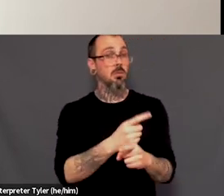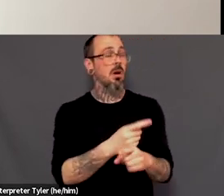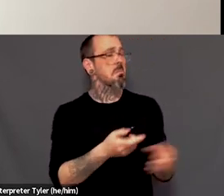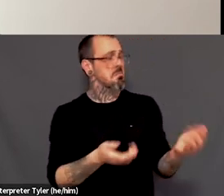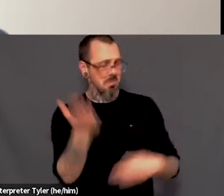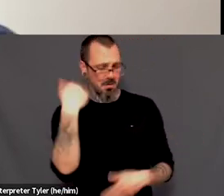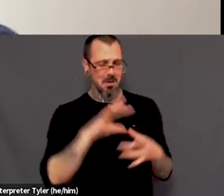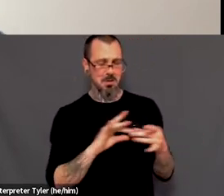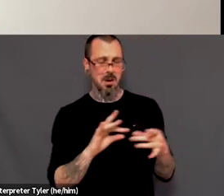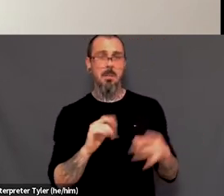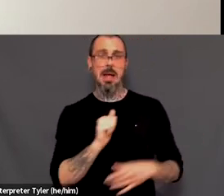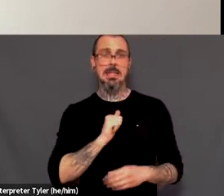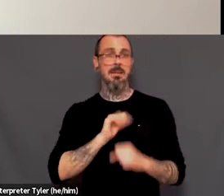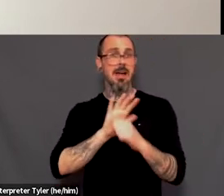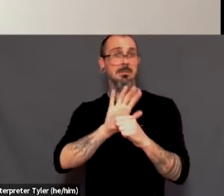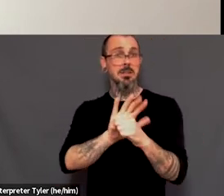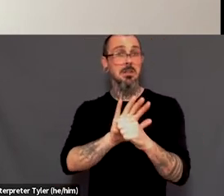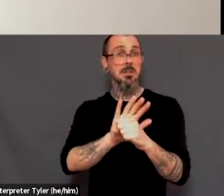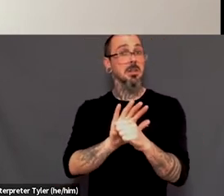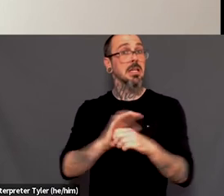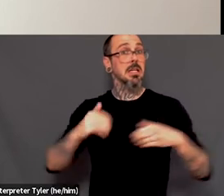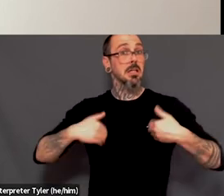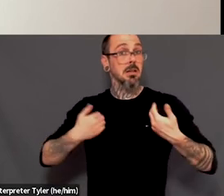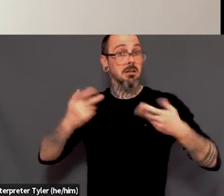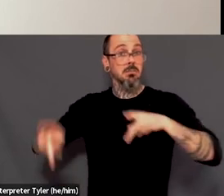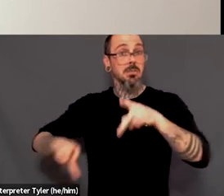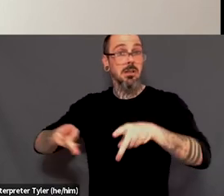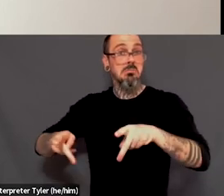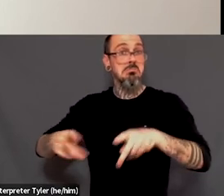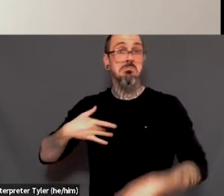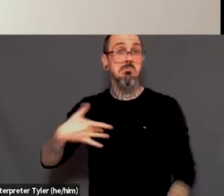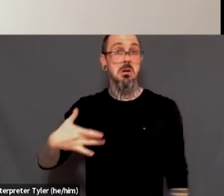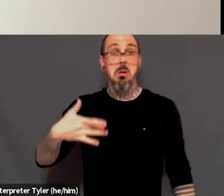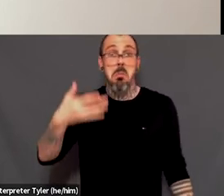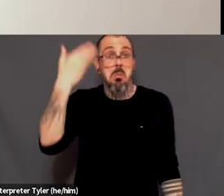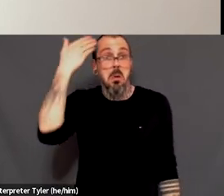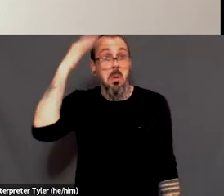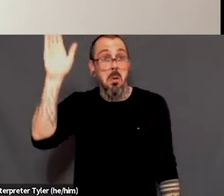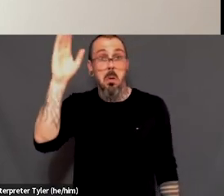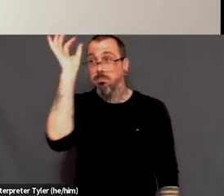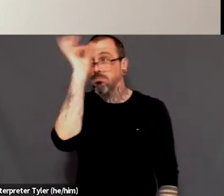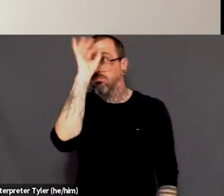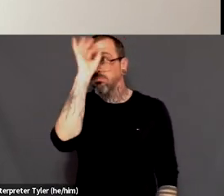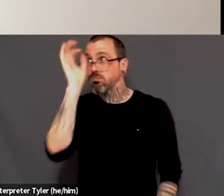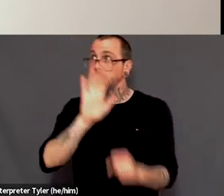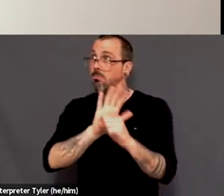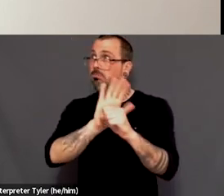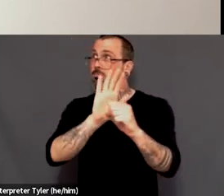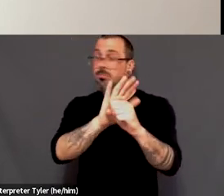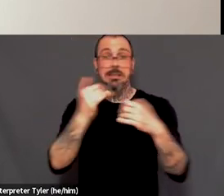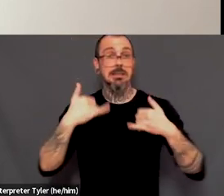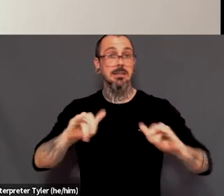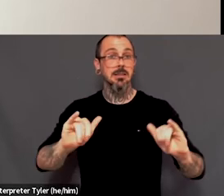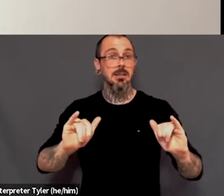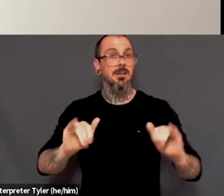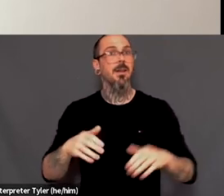they're doing. I think a lot of the kids I talked to who talked about sort of educating their family doctors, you know, about hormone therapy and things like that.